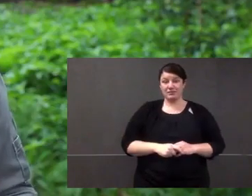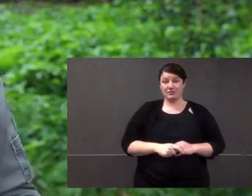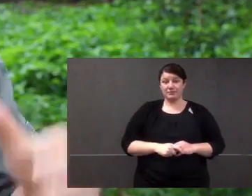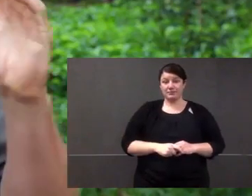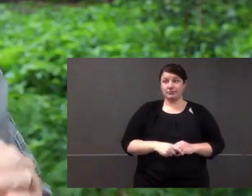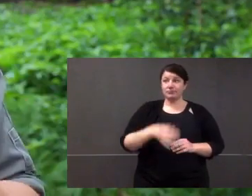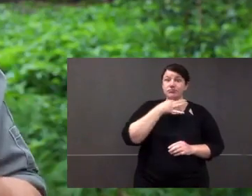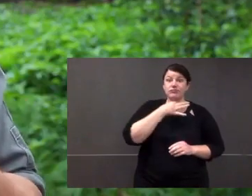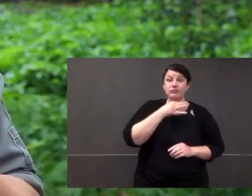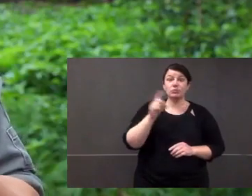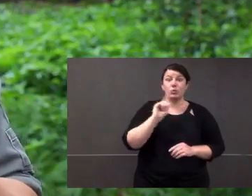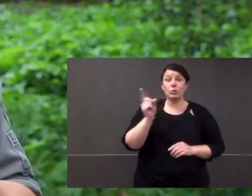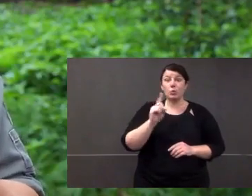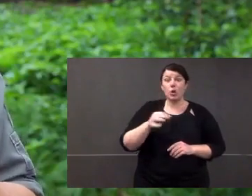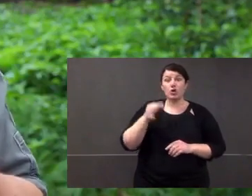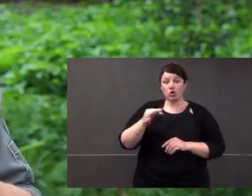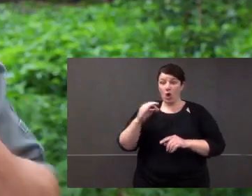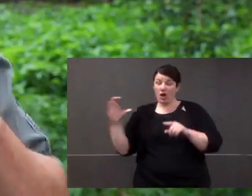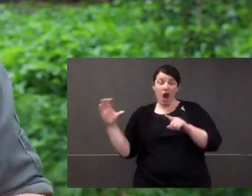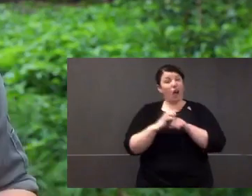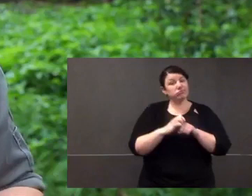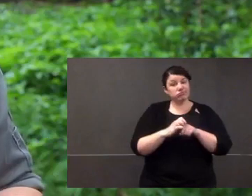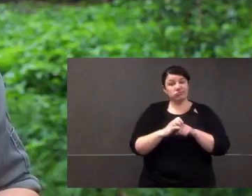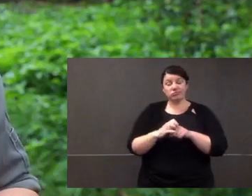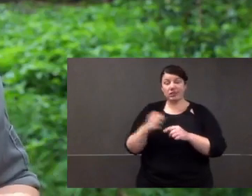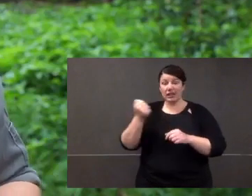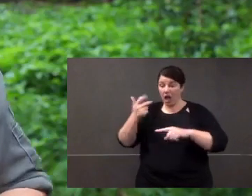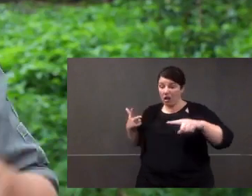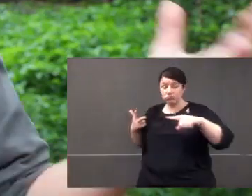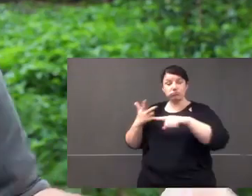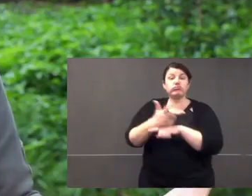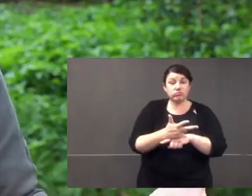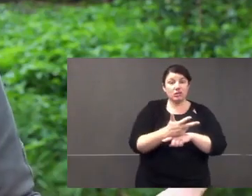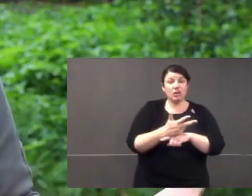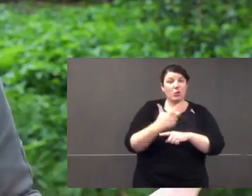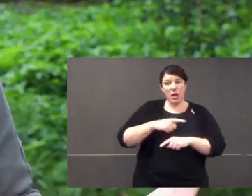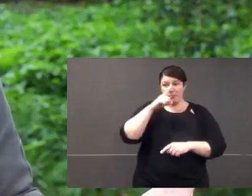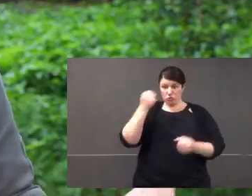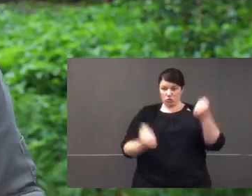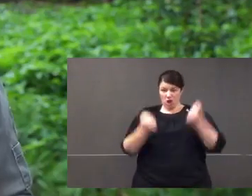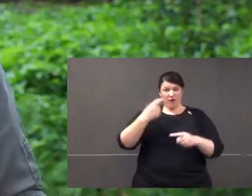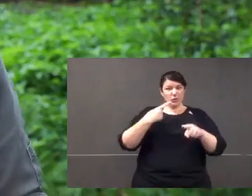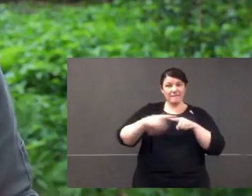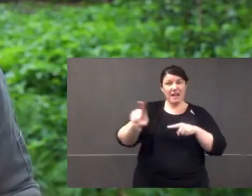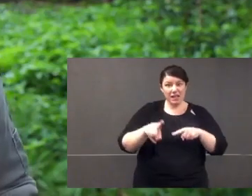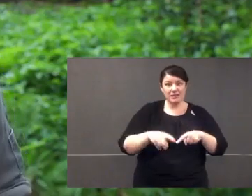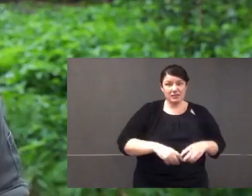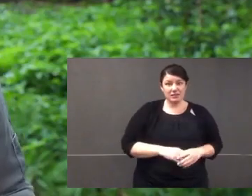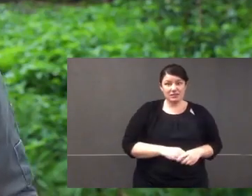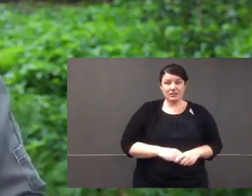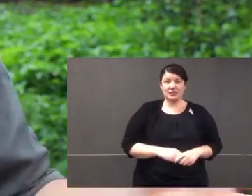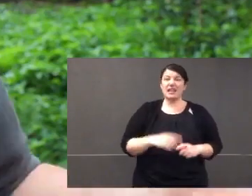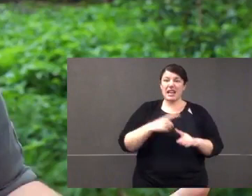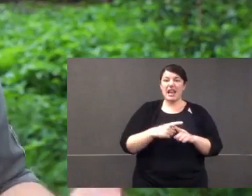total. It's a really small number. Now they face threats from domestic dog attack, being run over by